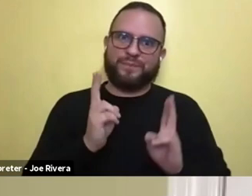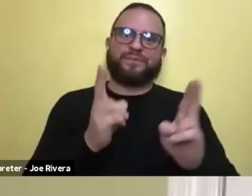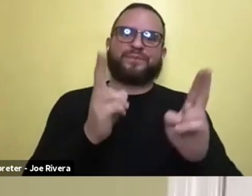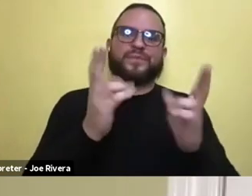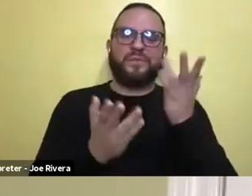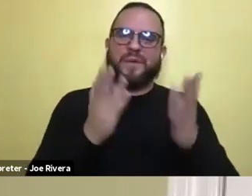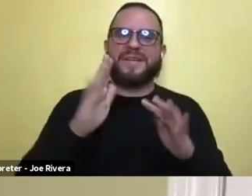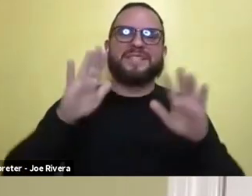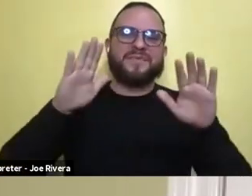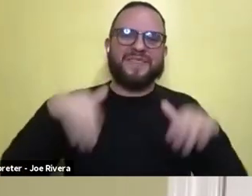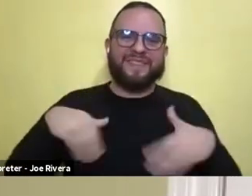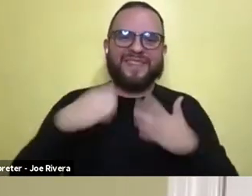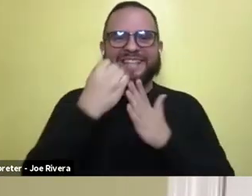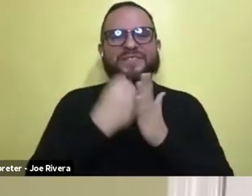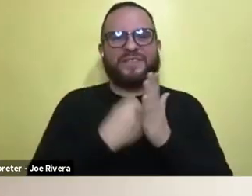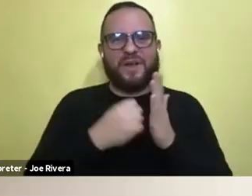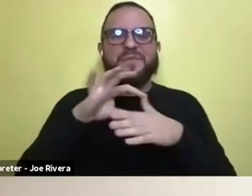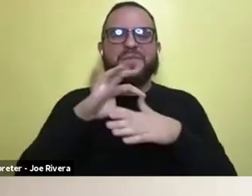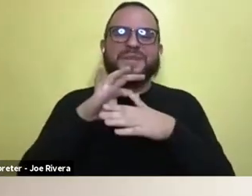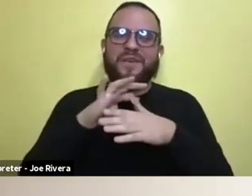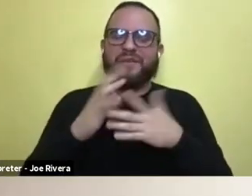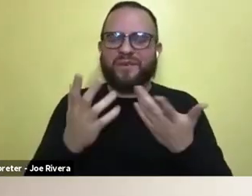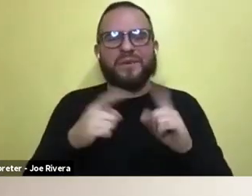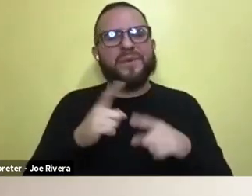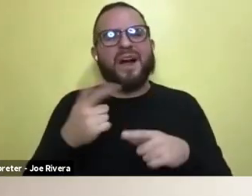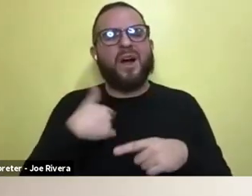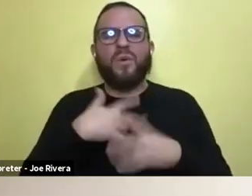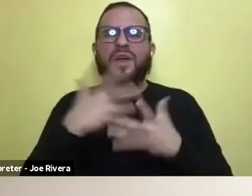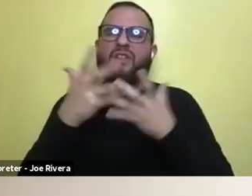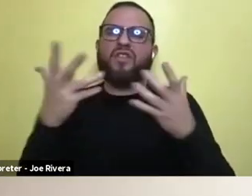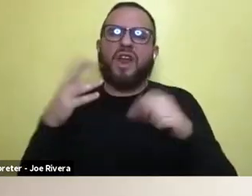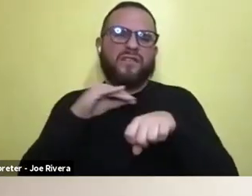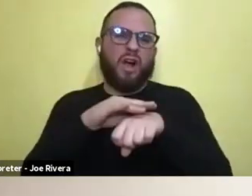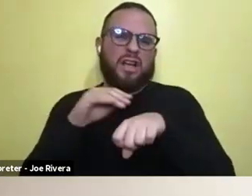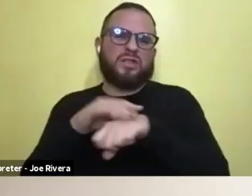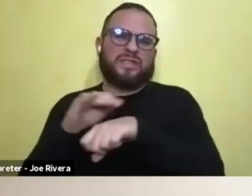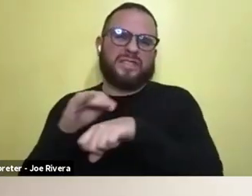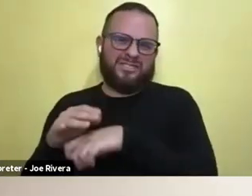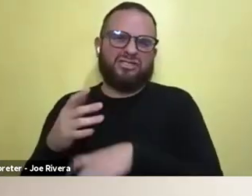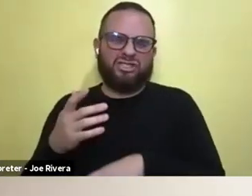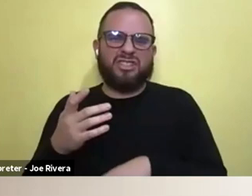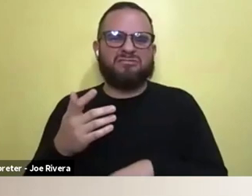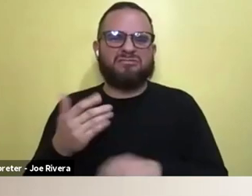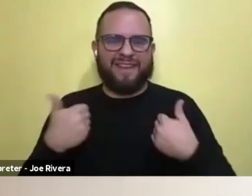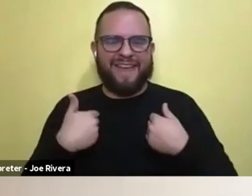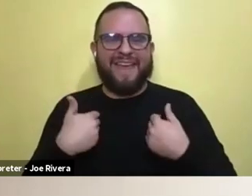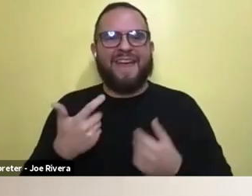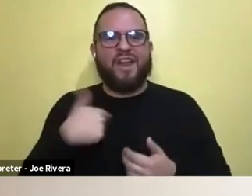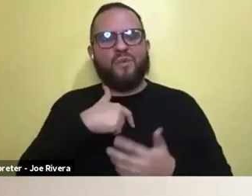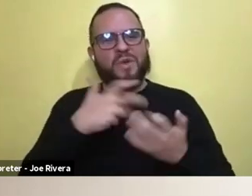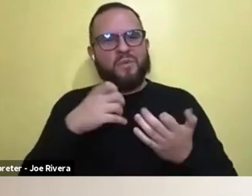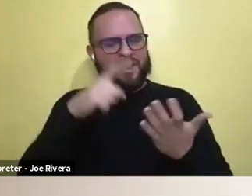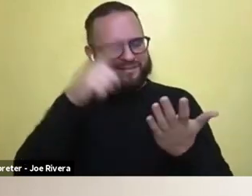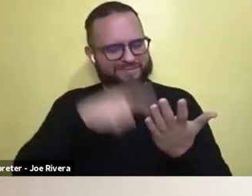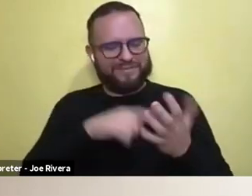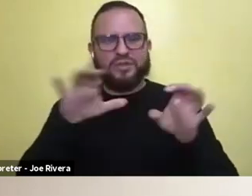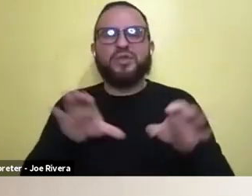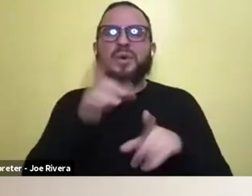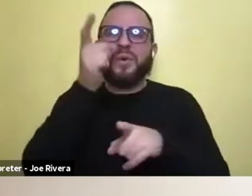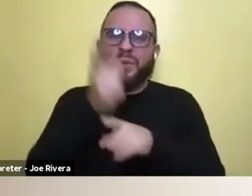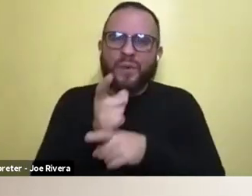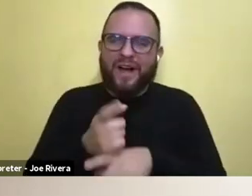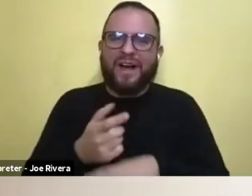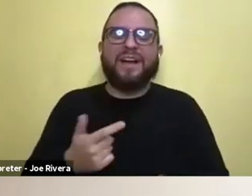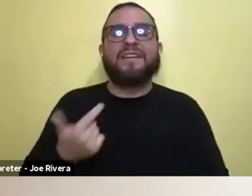fortunately, but no, I mean, we definitely did a lot of consultation. We wanted to get this right. I think, um, you know, when kids go through